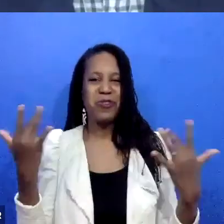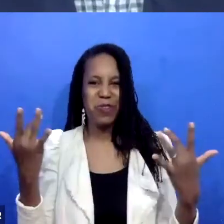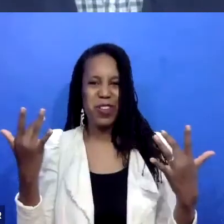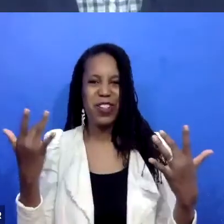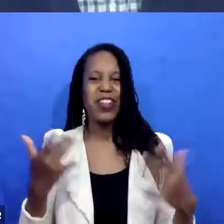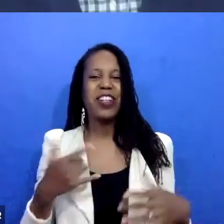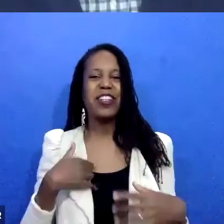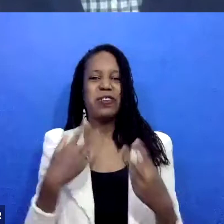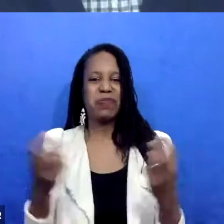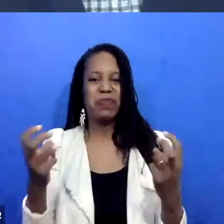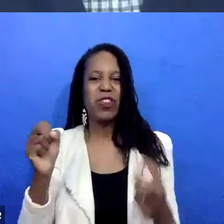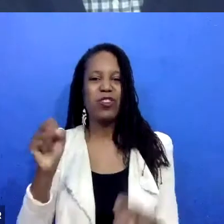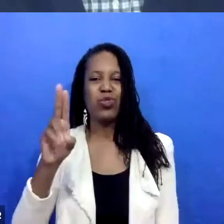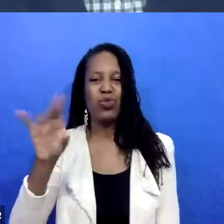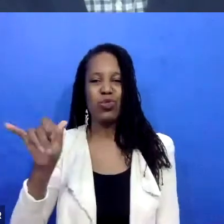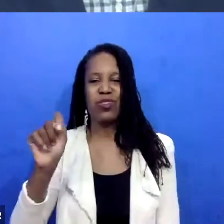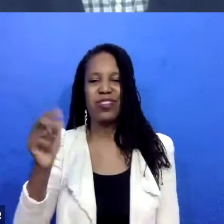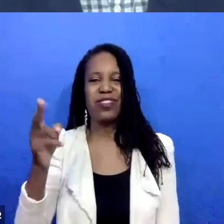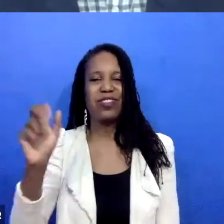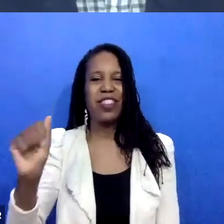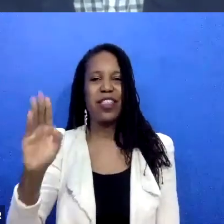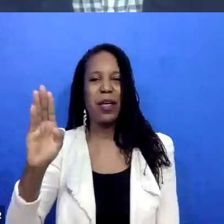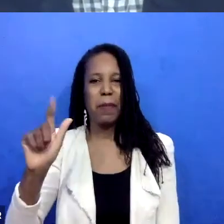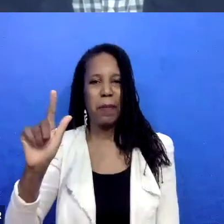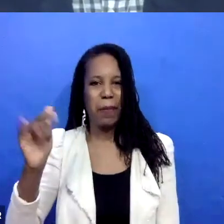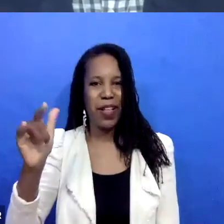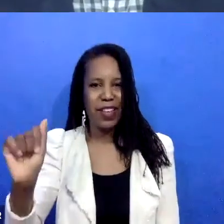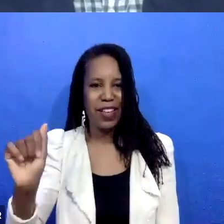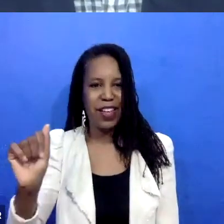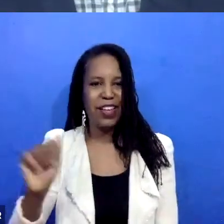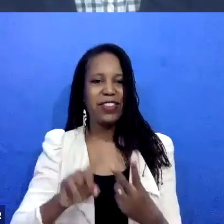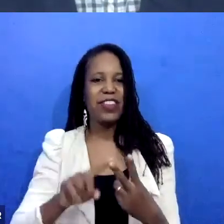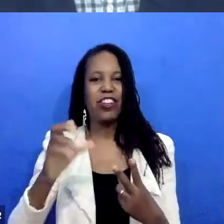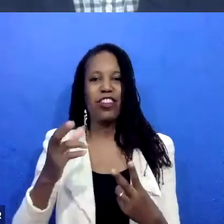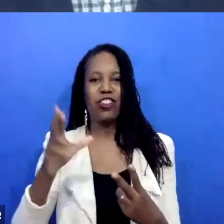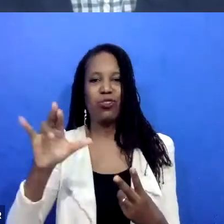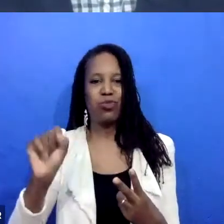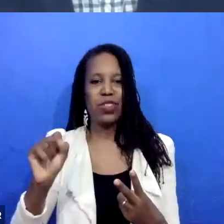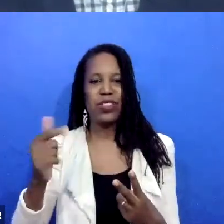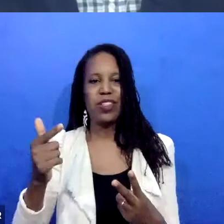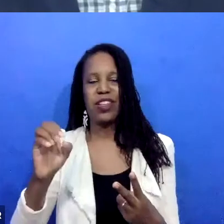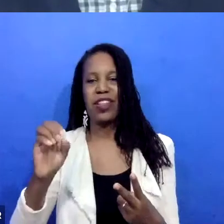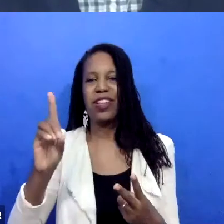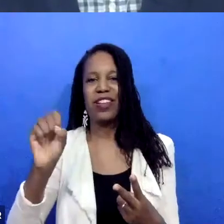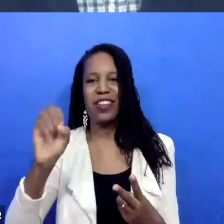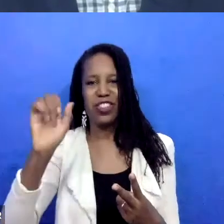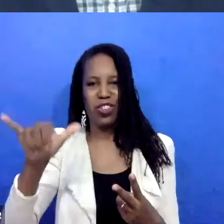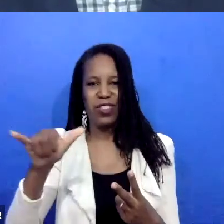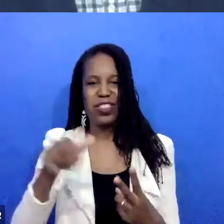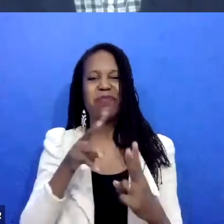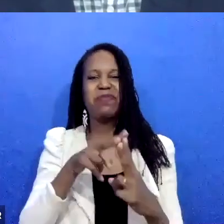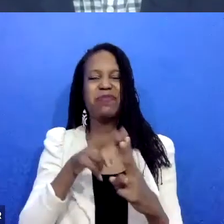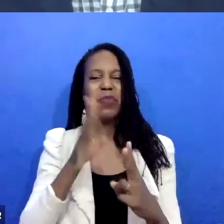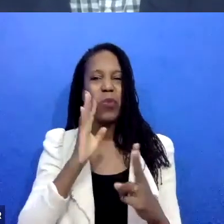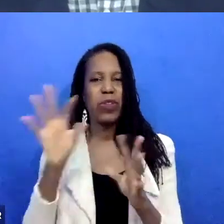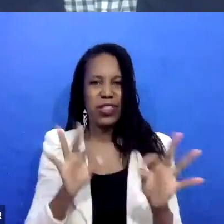Chris Godsey, both of whom will be speaking about how they implement restorative approaches when working with people involved